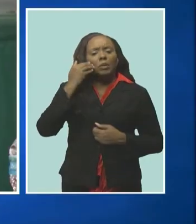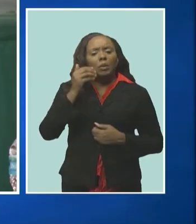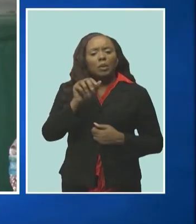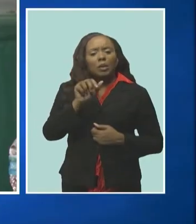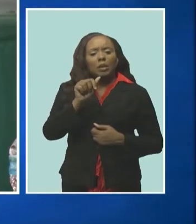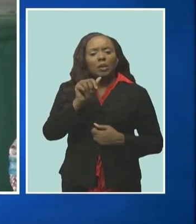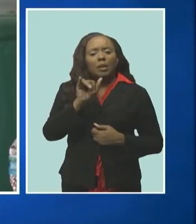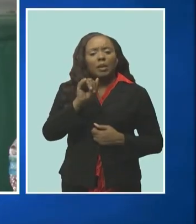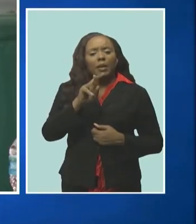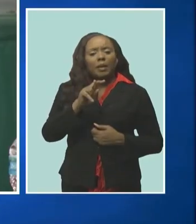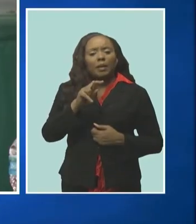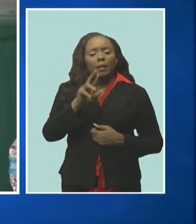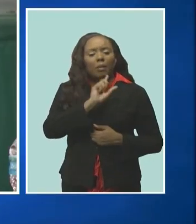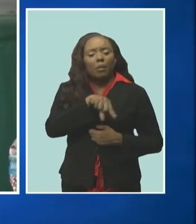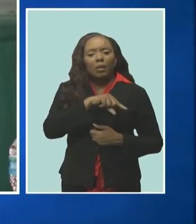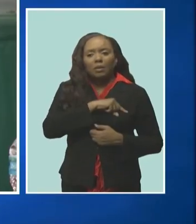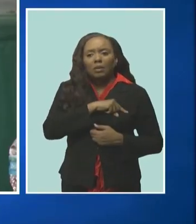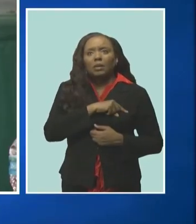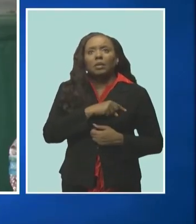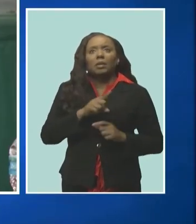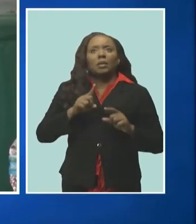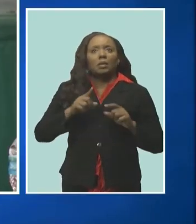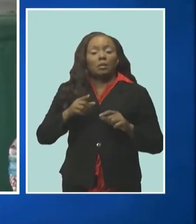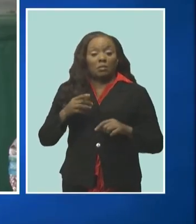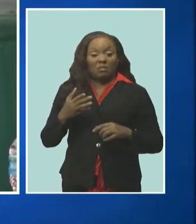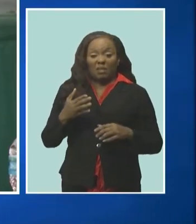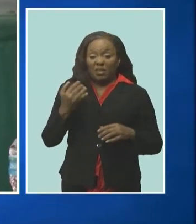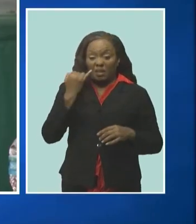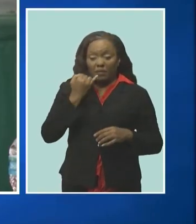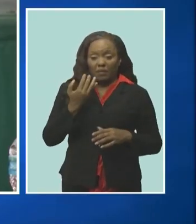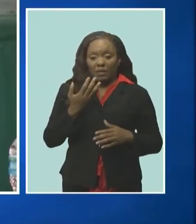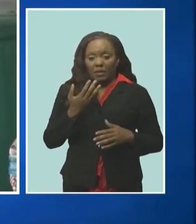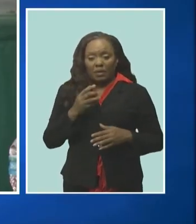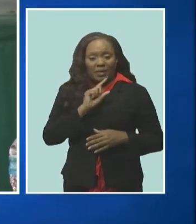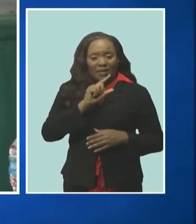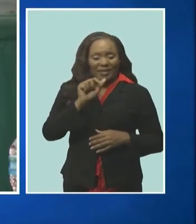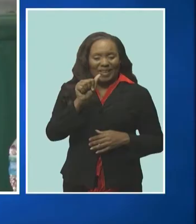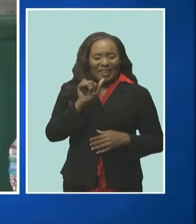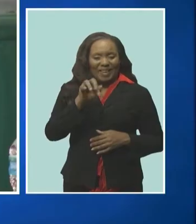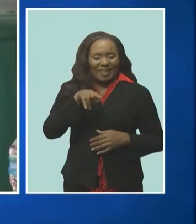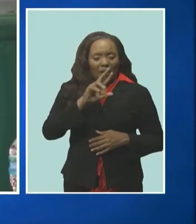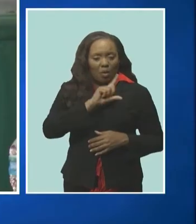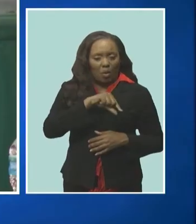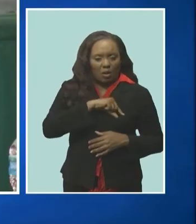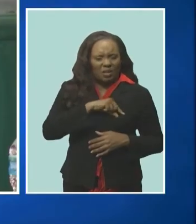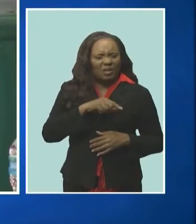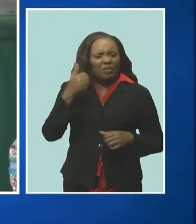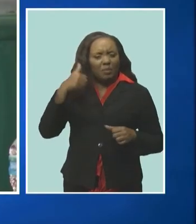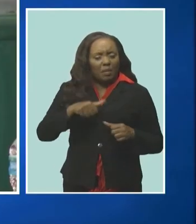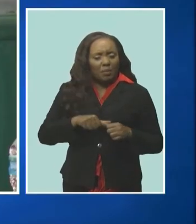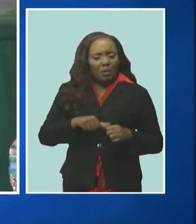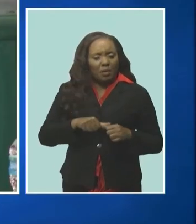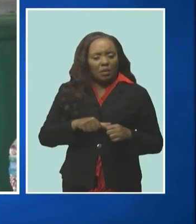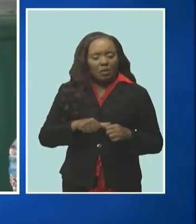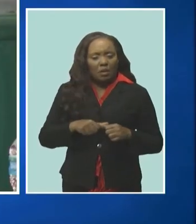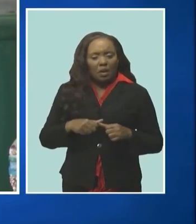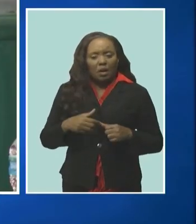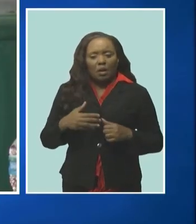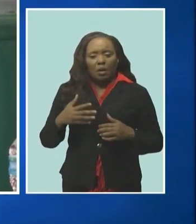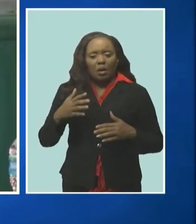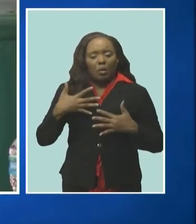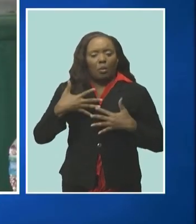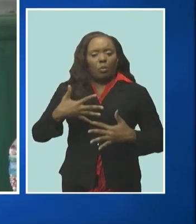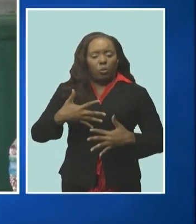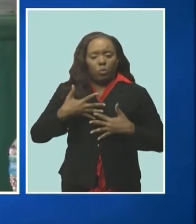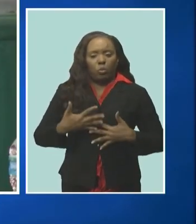of for stroke and heart attack because we only think what air quality involving the lungs and and if its site is is smoky